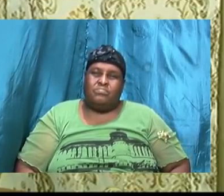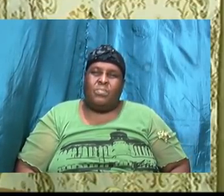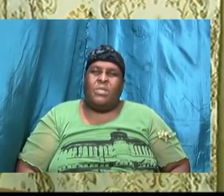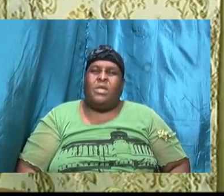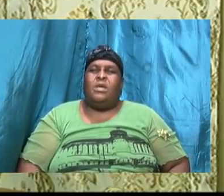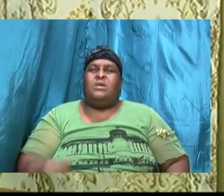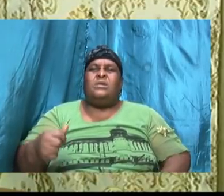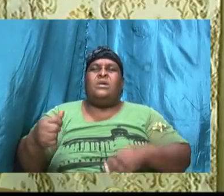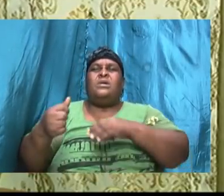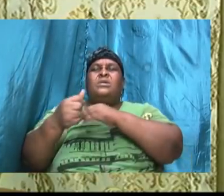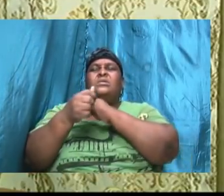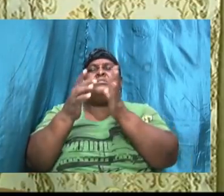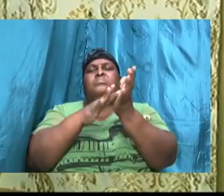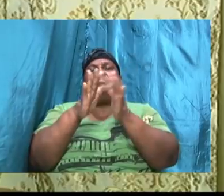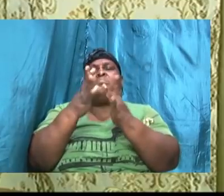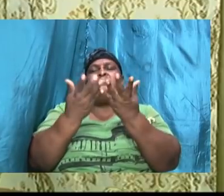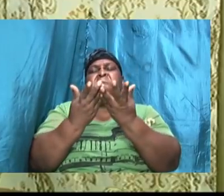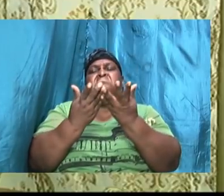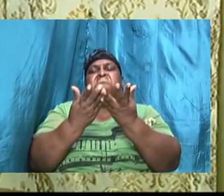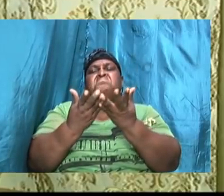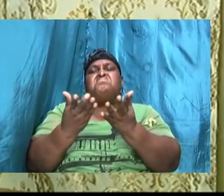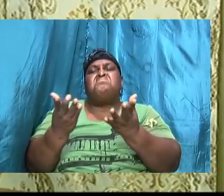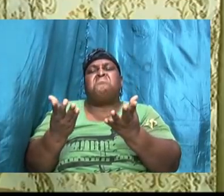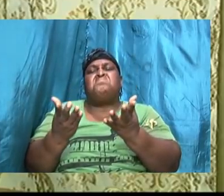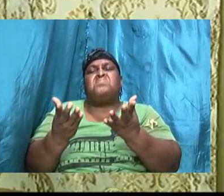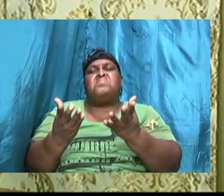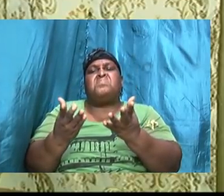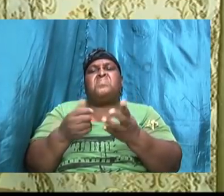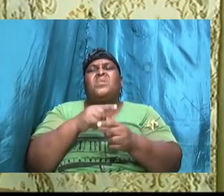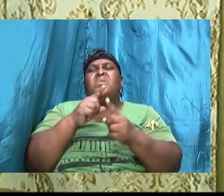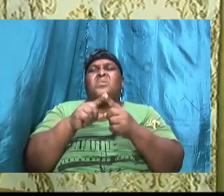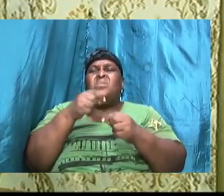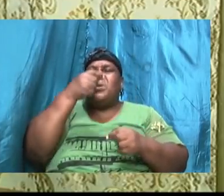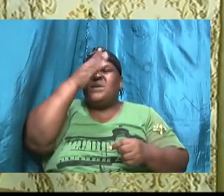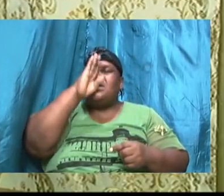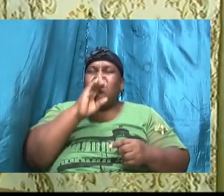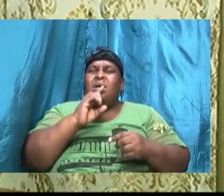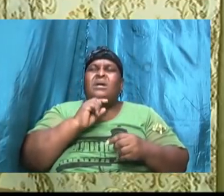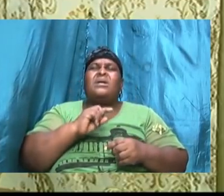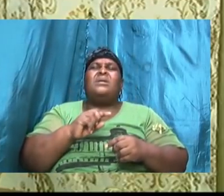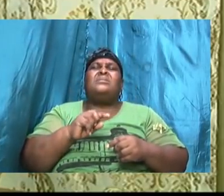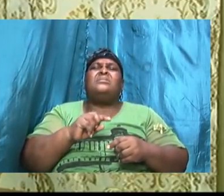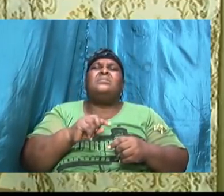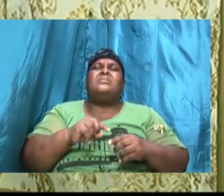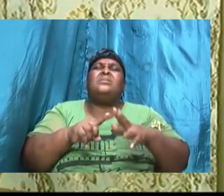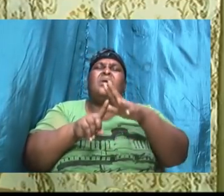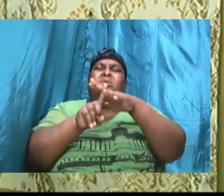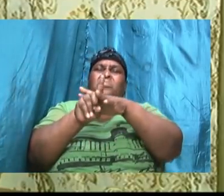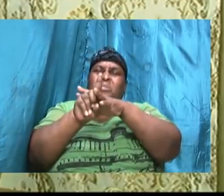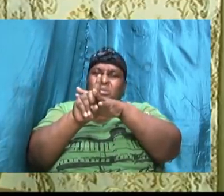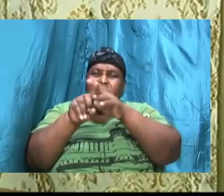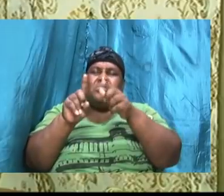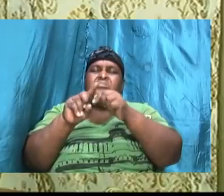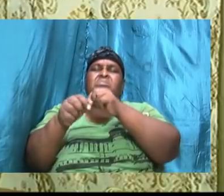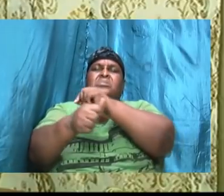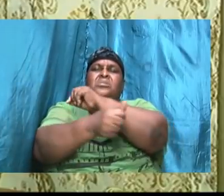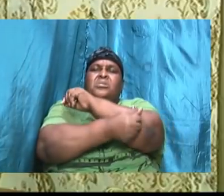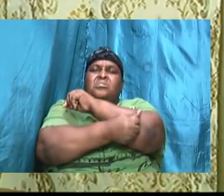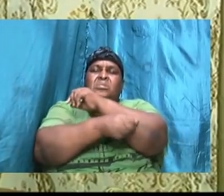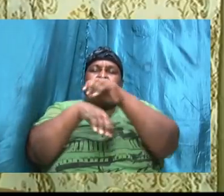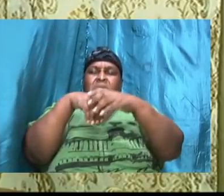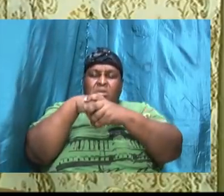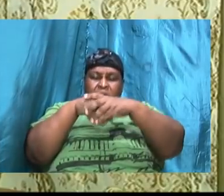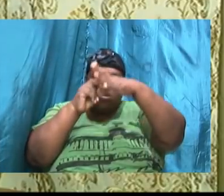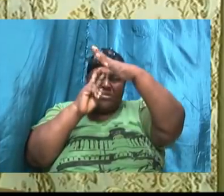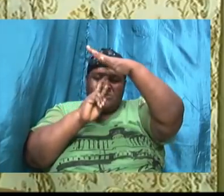the Bible says when God appeared unto Abraham in a dream